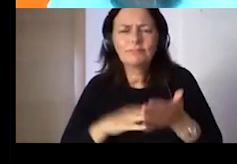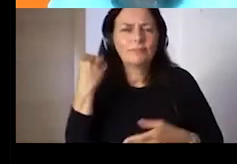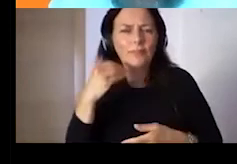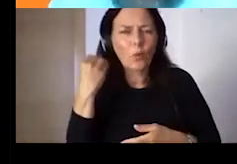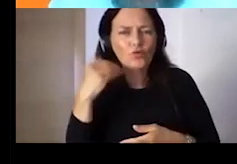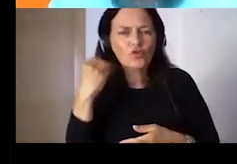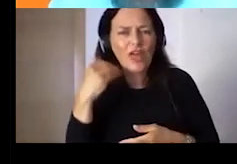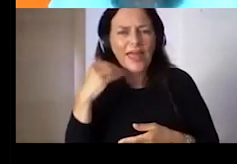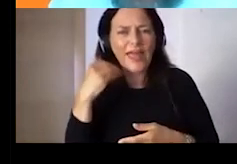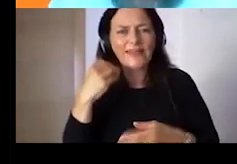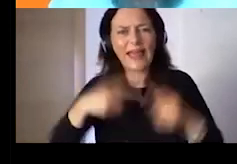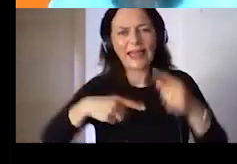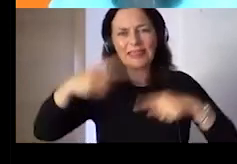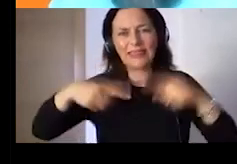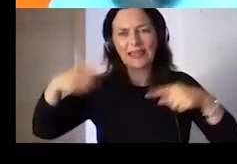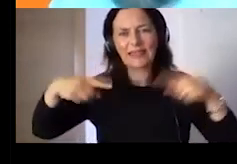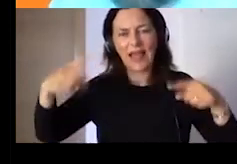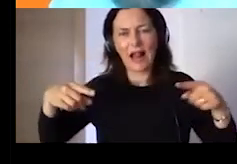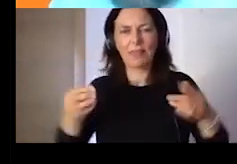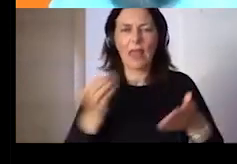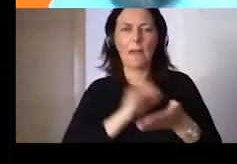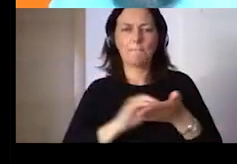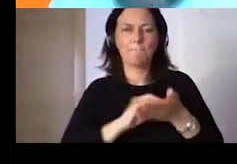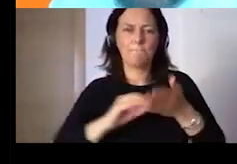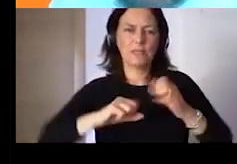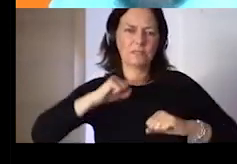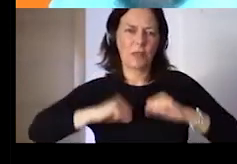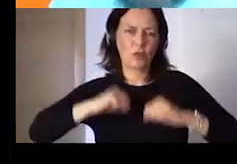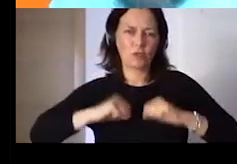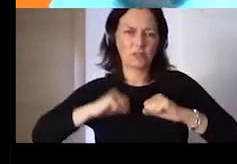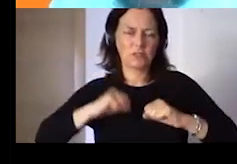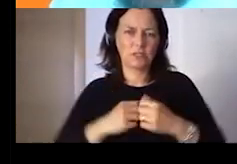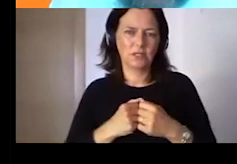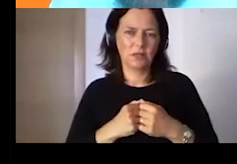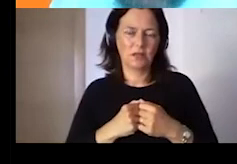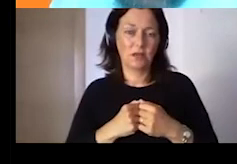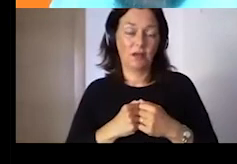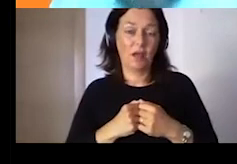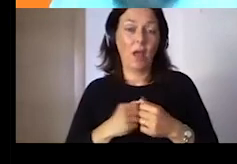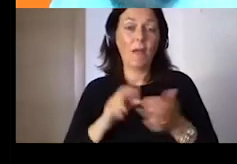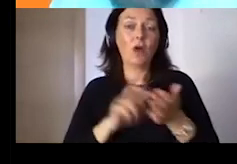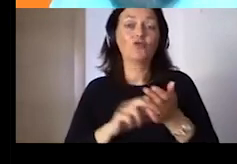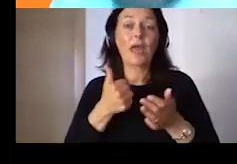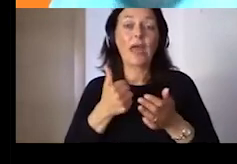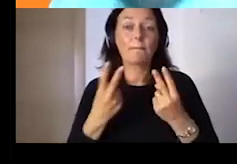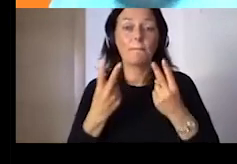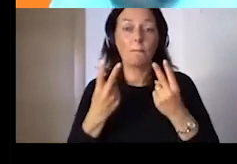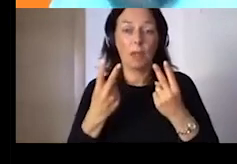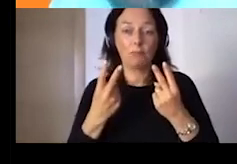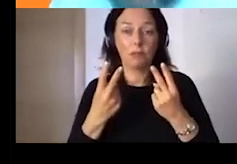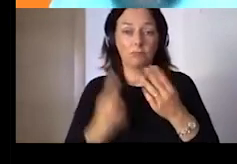Finally, age is another important level and factor to consider. And of course,